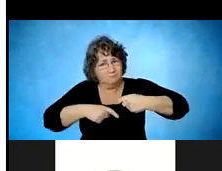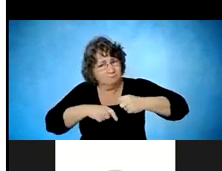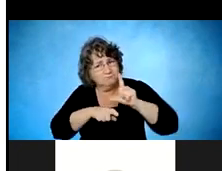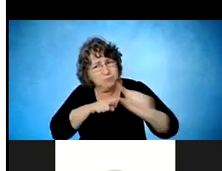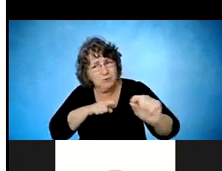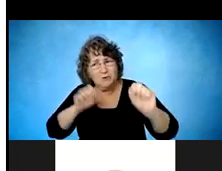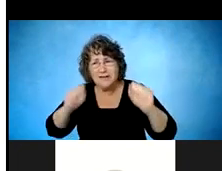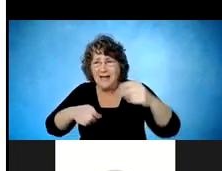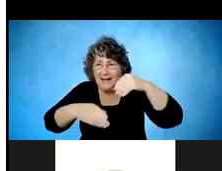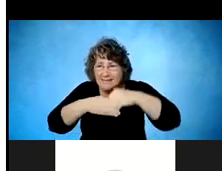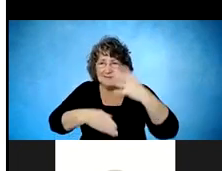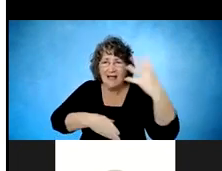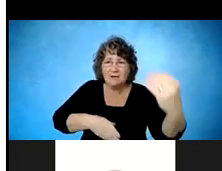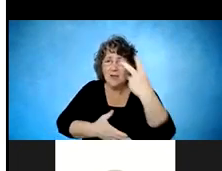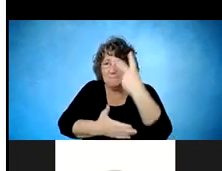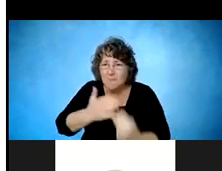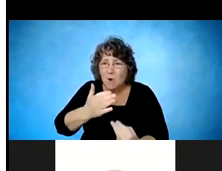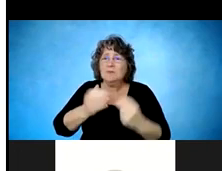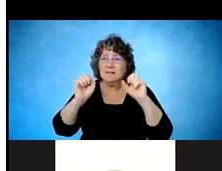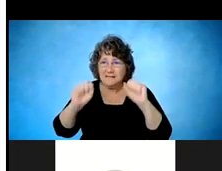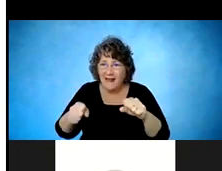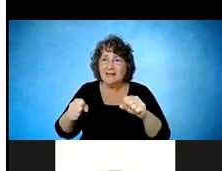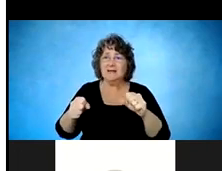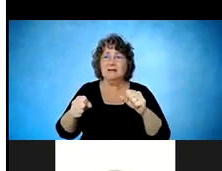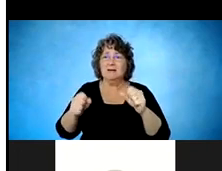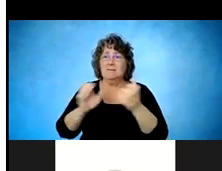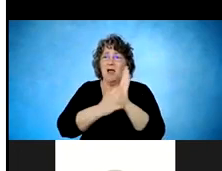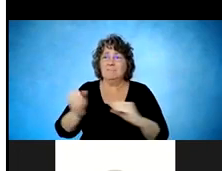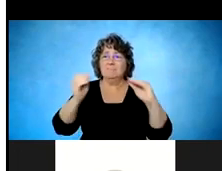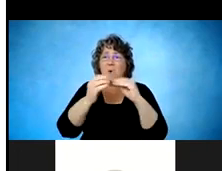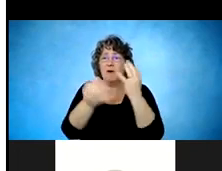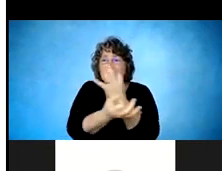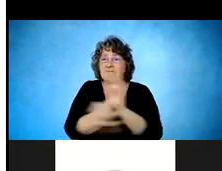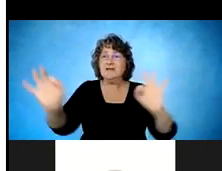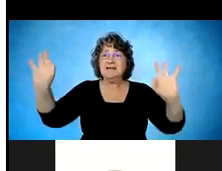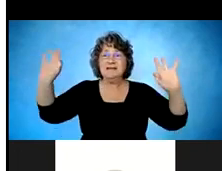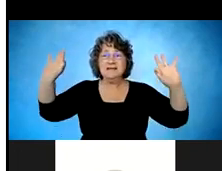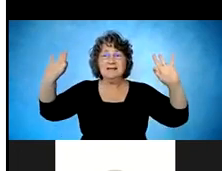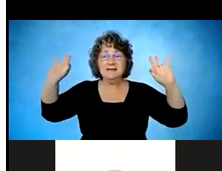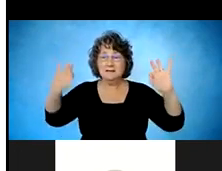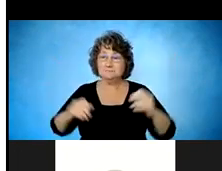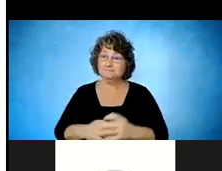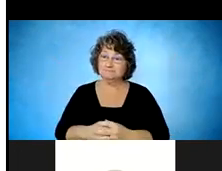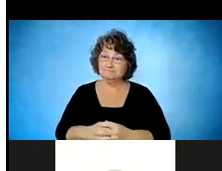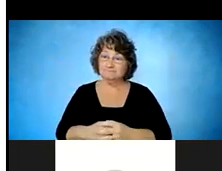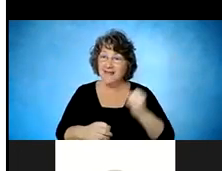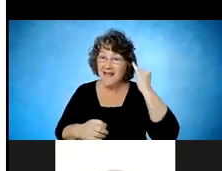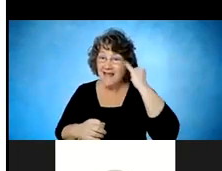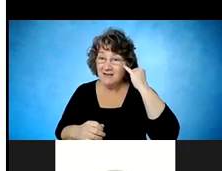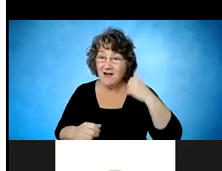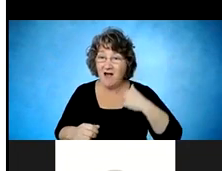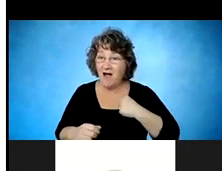aren't bound by your wheelchair. You're actually given freedom by your wheelchair. If I didn't have a wheelchair, then I'd be bound to my bed.